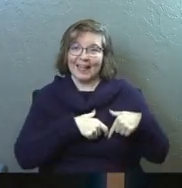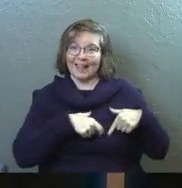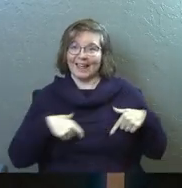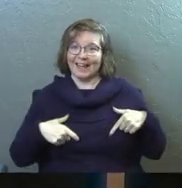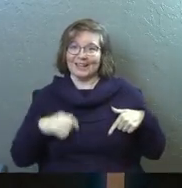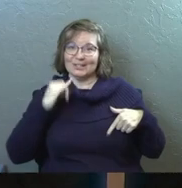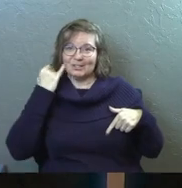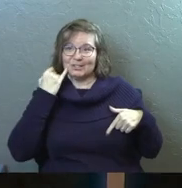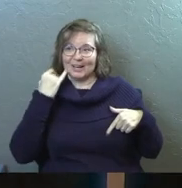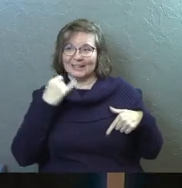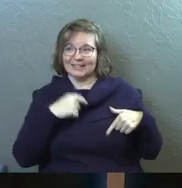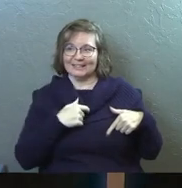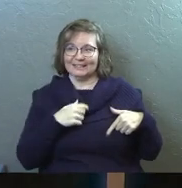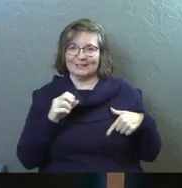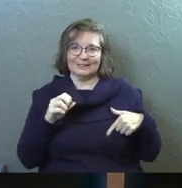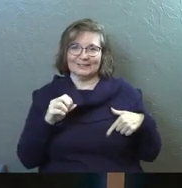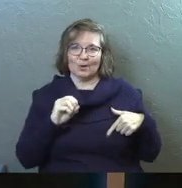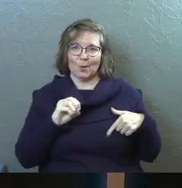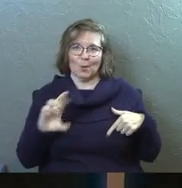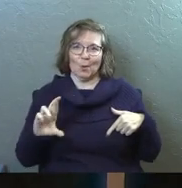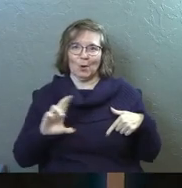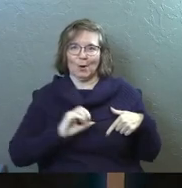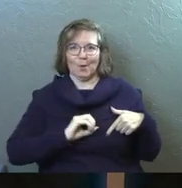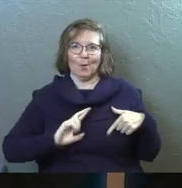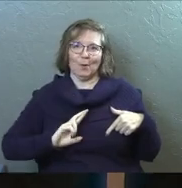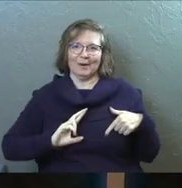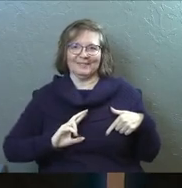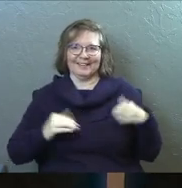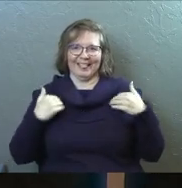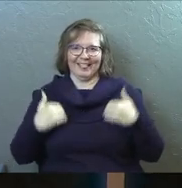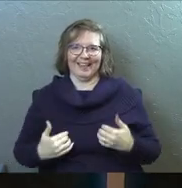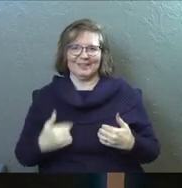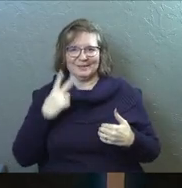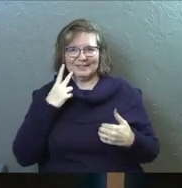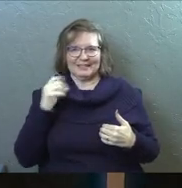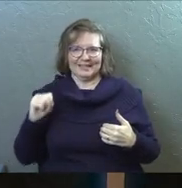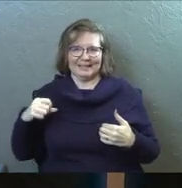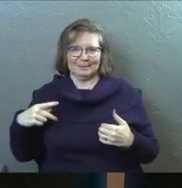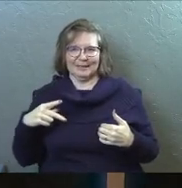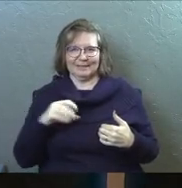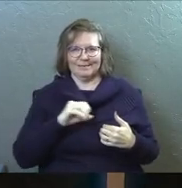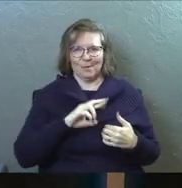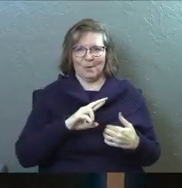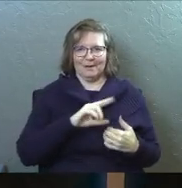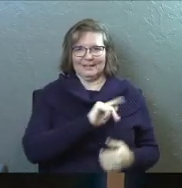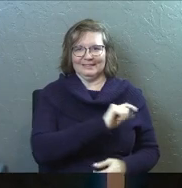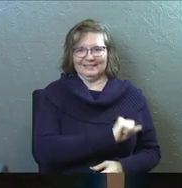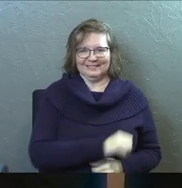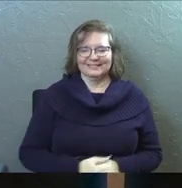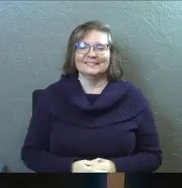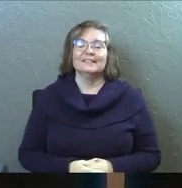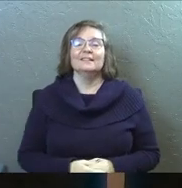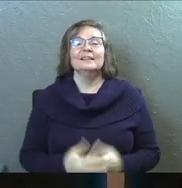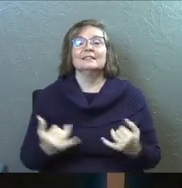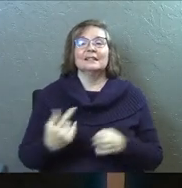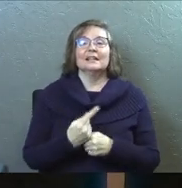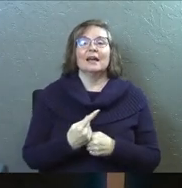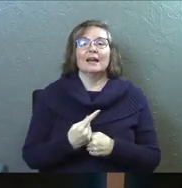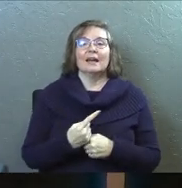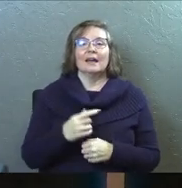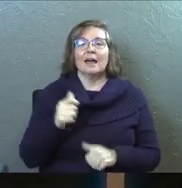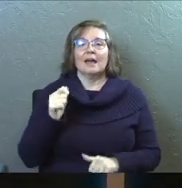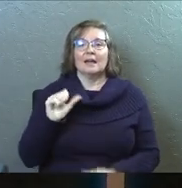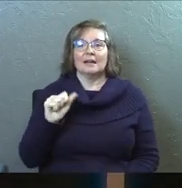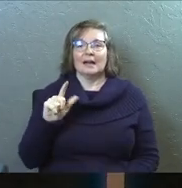when his shirt is on, the over shirt just says or. I think that's funny, too. So or. Anyway. So today, we are in Acts chapter